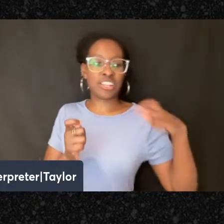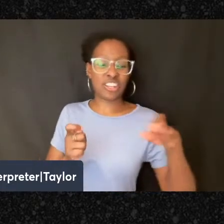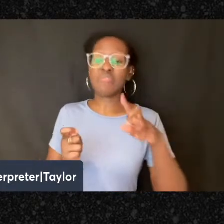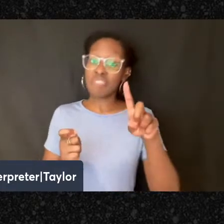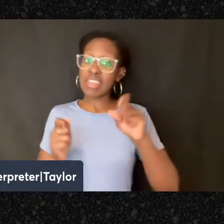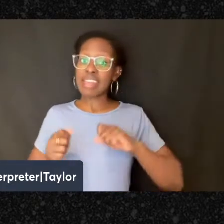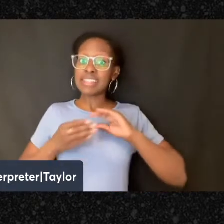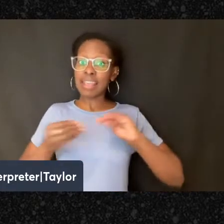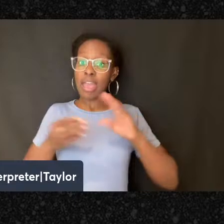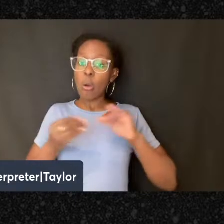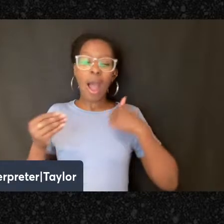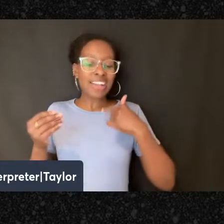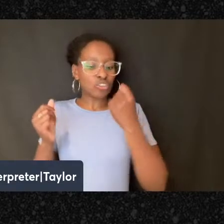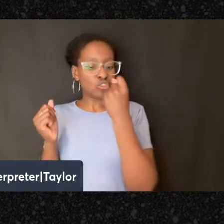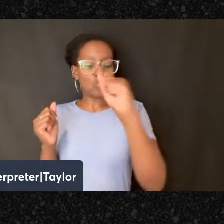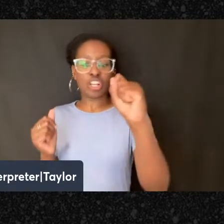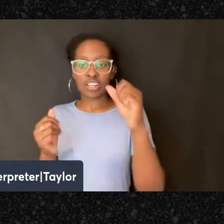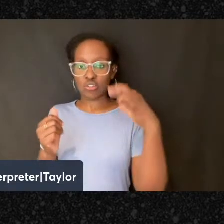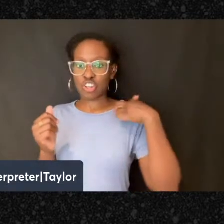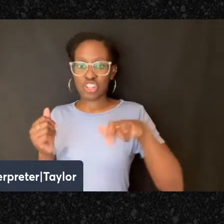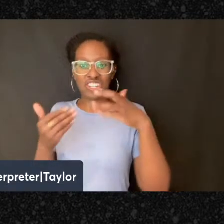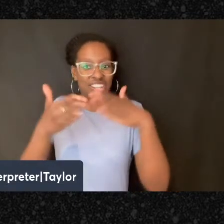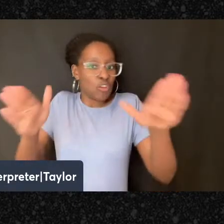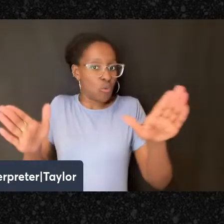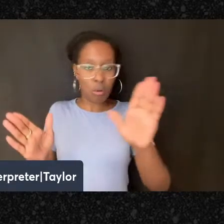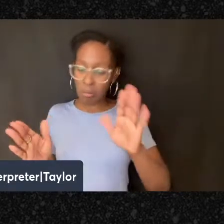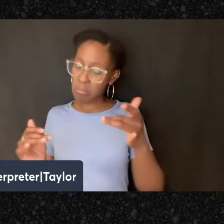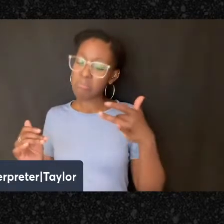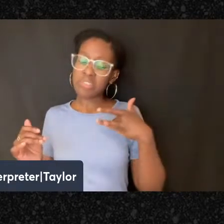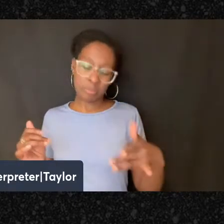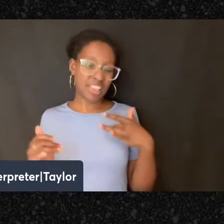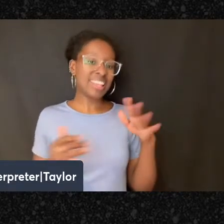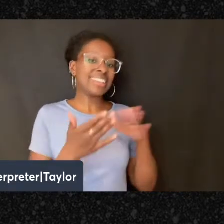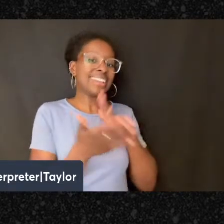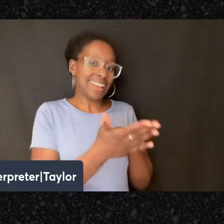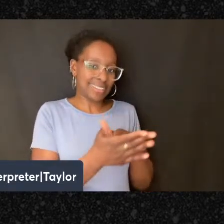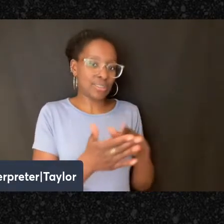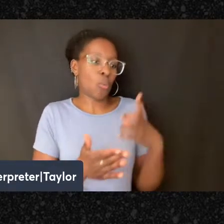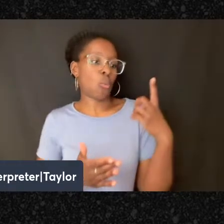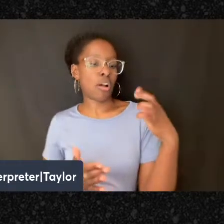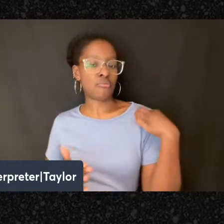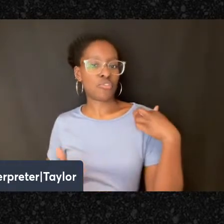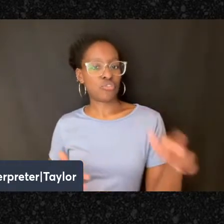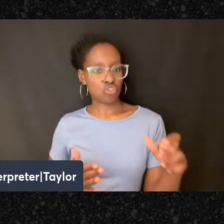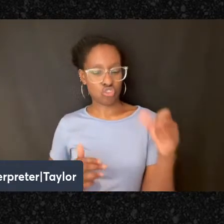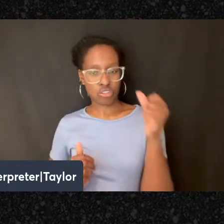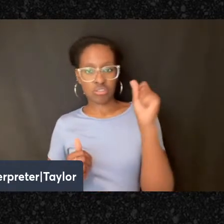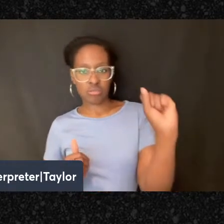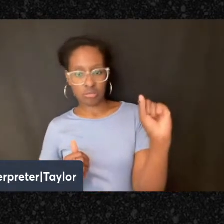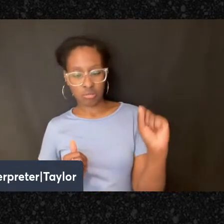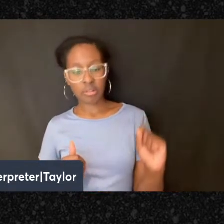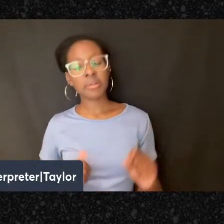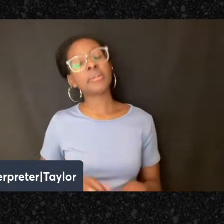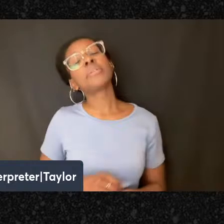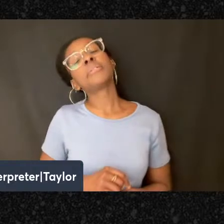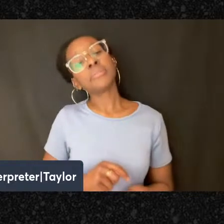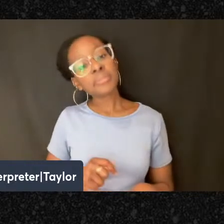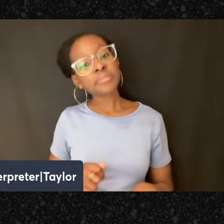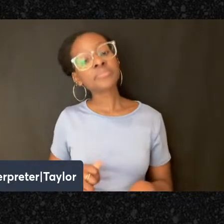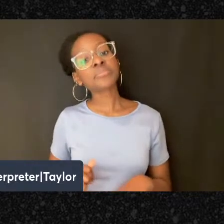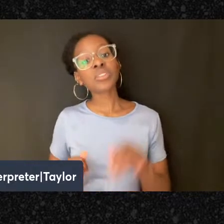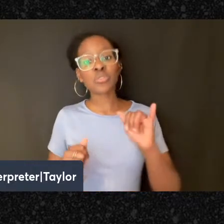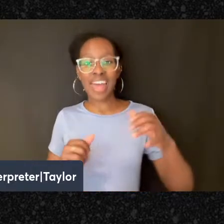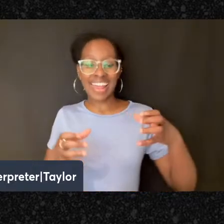in their different ways of rejecting religion. And so the secular actually takes these very specific